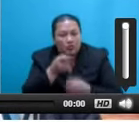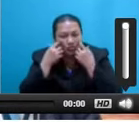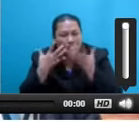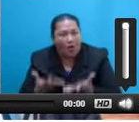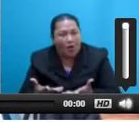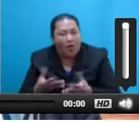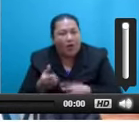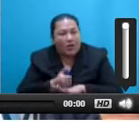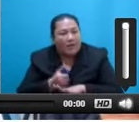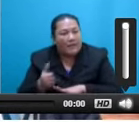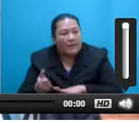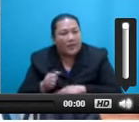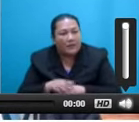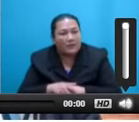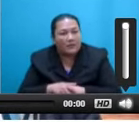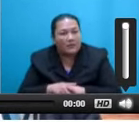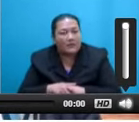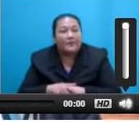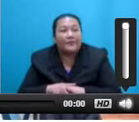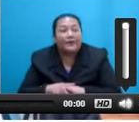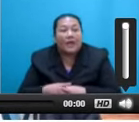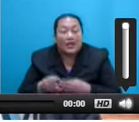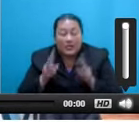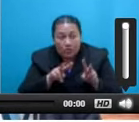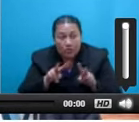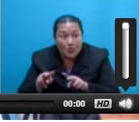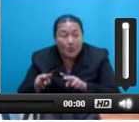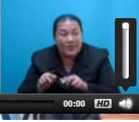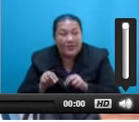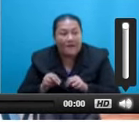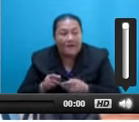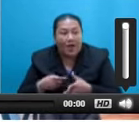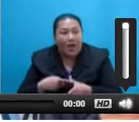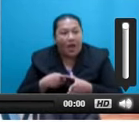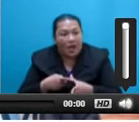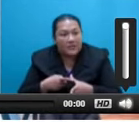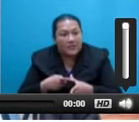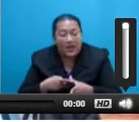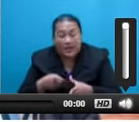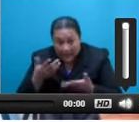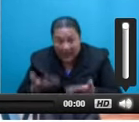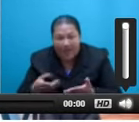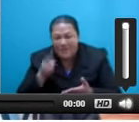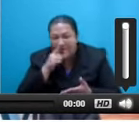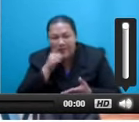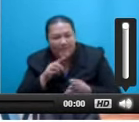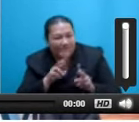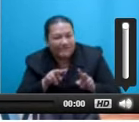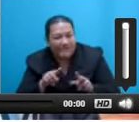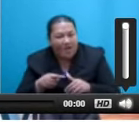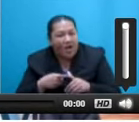the Government who lost the plot and is looking for answers for the exit strategy. It is caught up in the web of its country.